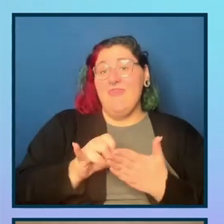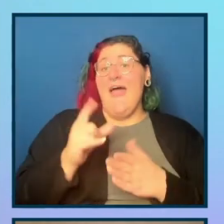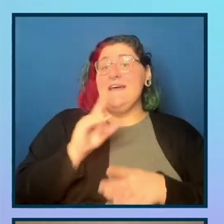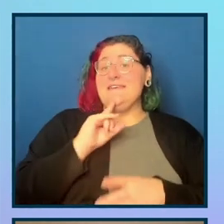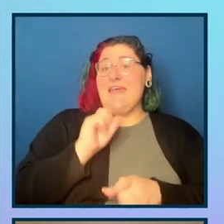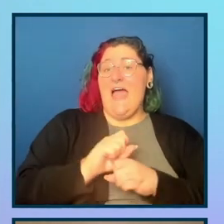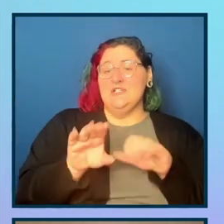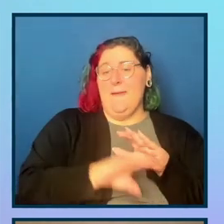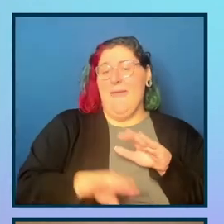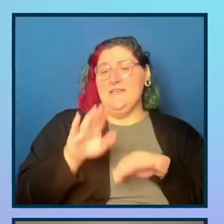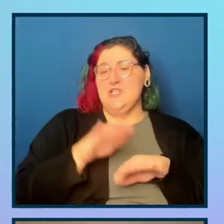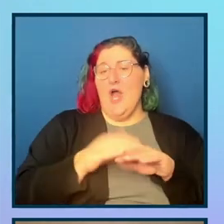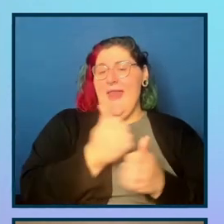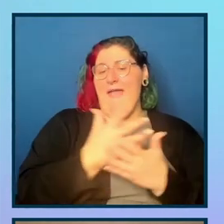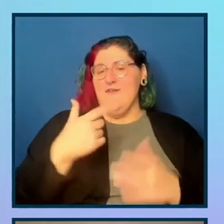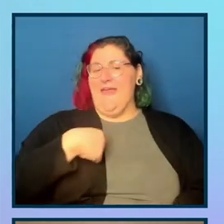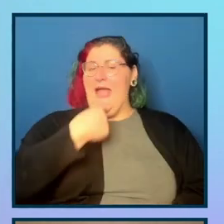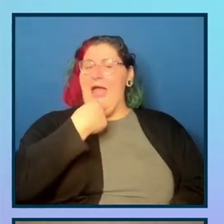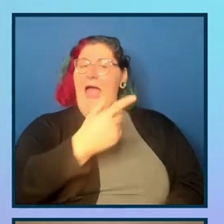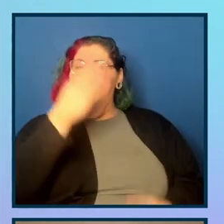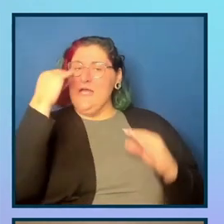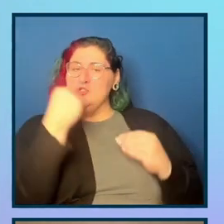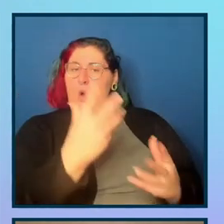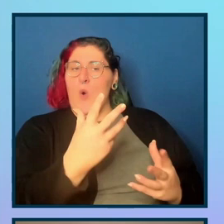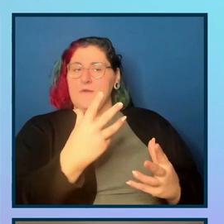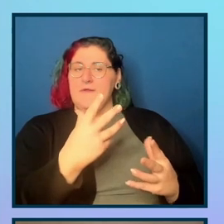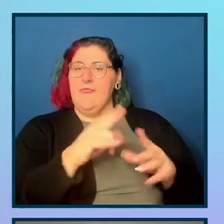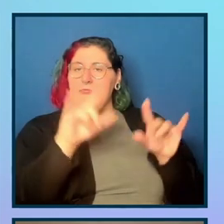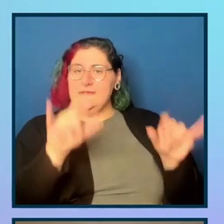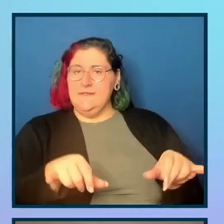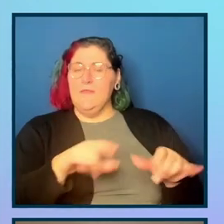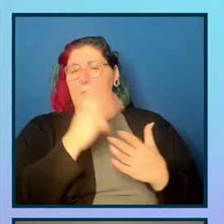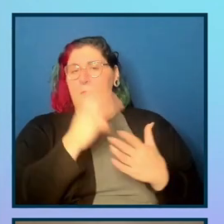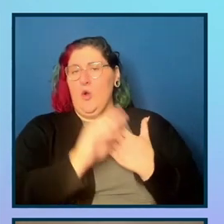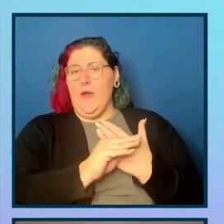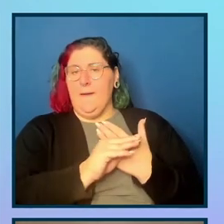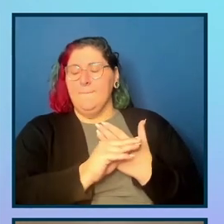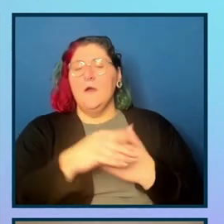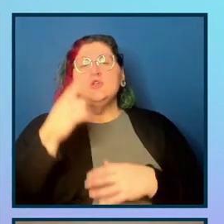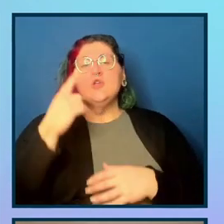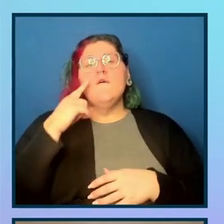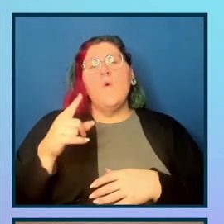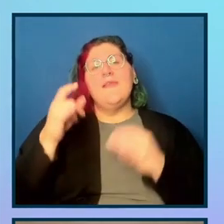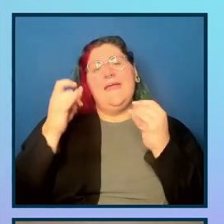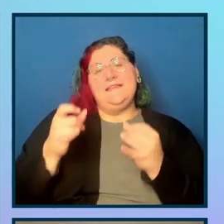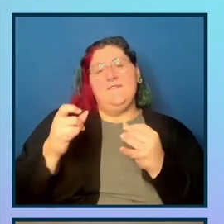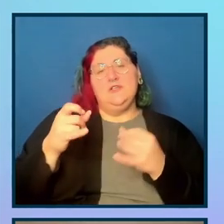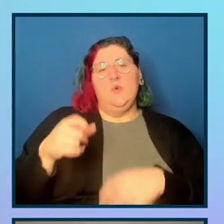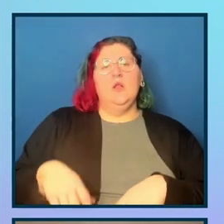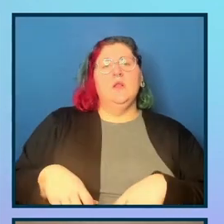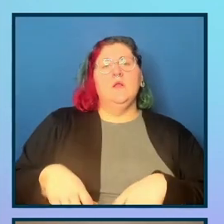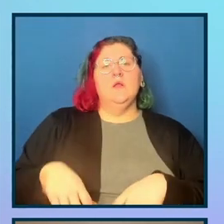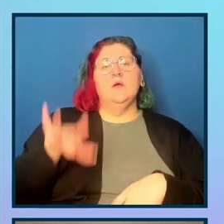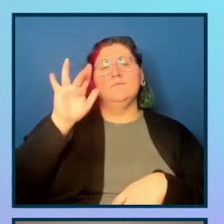during my test run. So it's saying, uh, for, let me highlight. So for the individual accordion head, it says apply the following